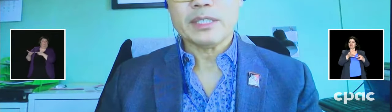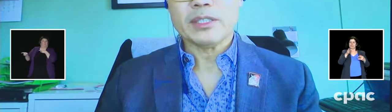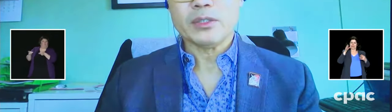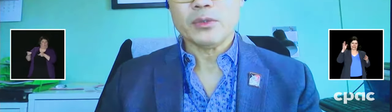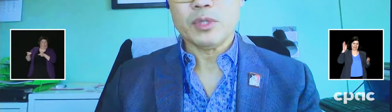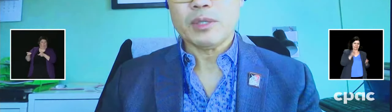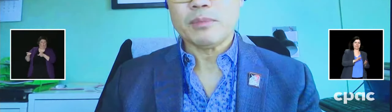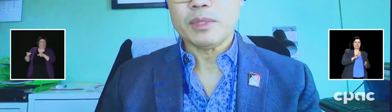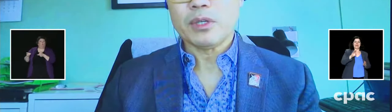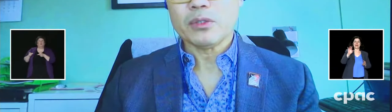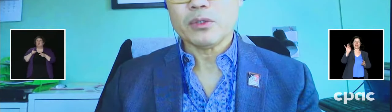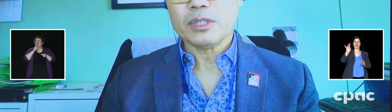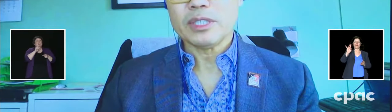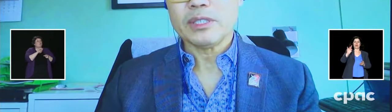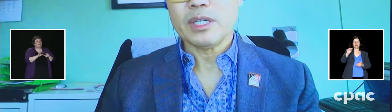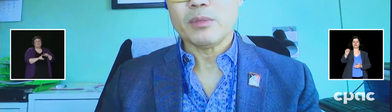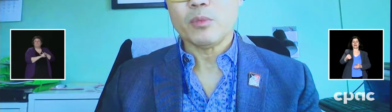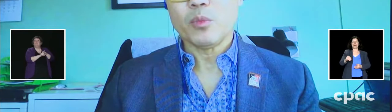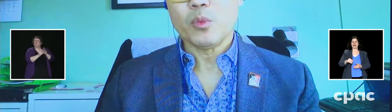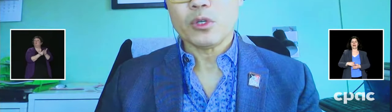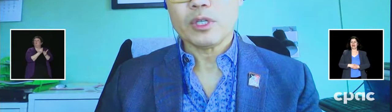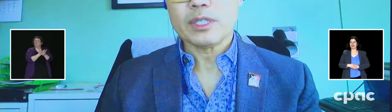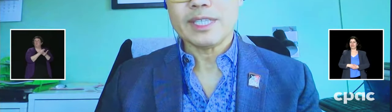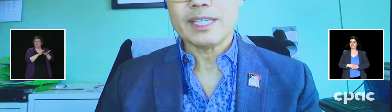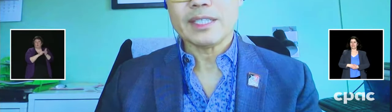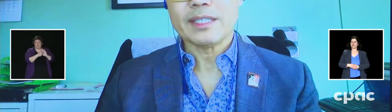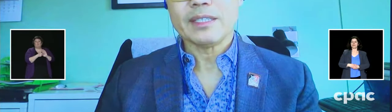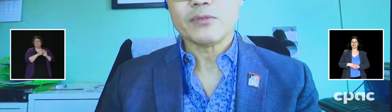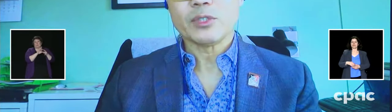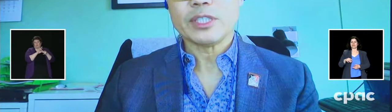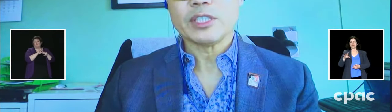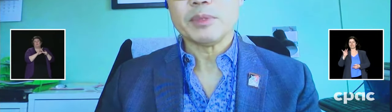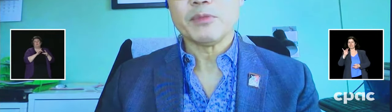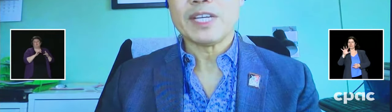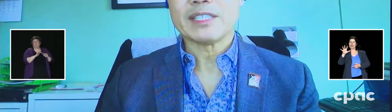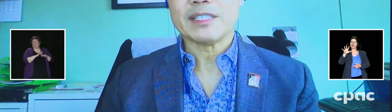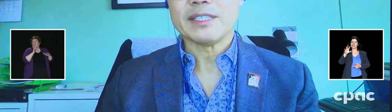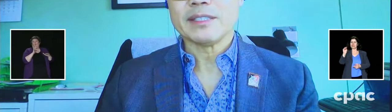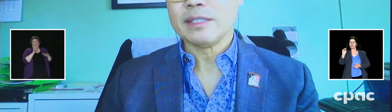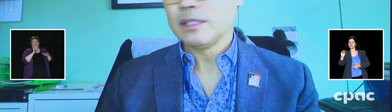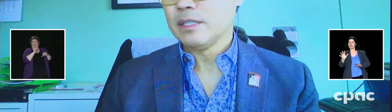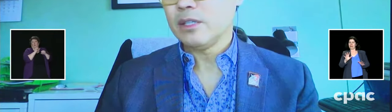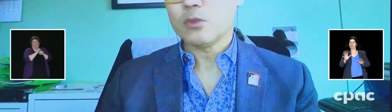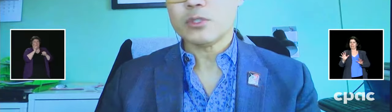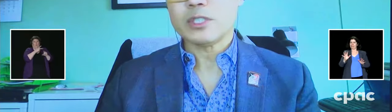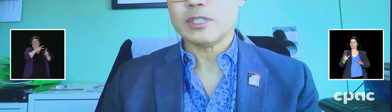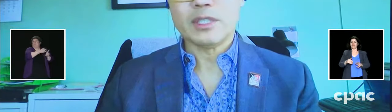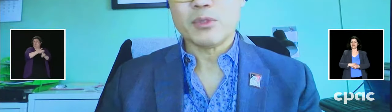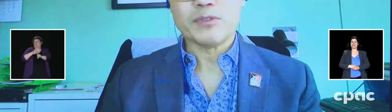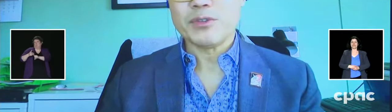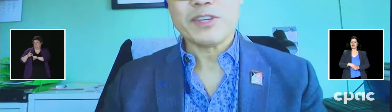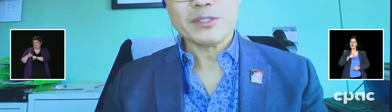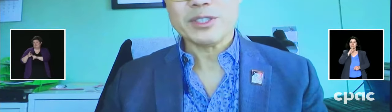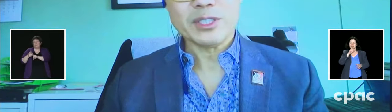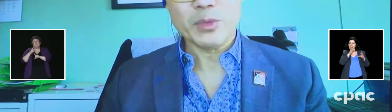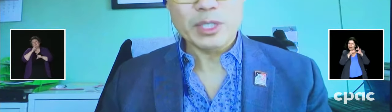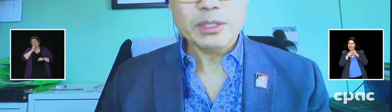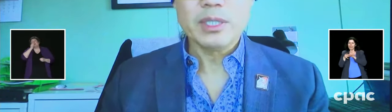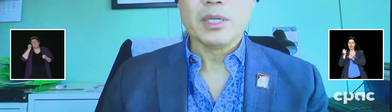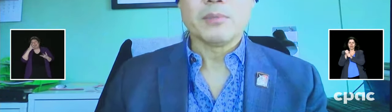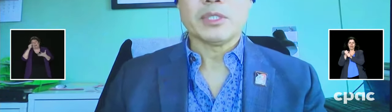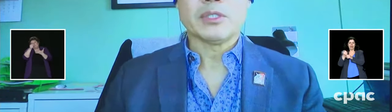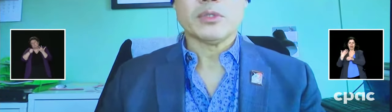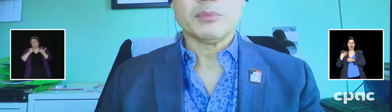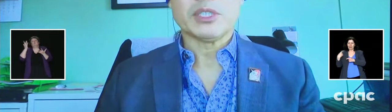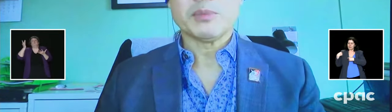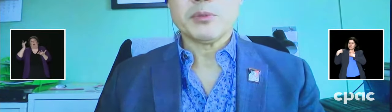be related to our early work in getting First Nations people vaccinated. Of course, it's a number of other factors as well,